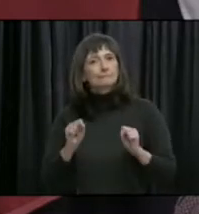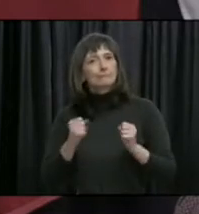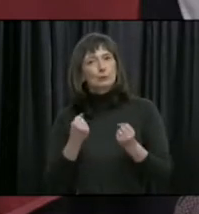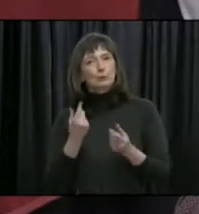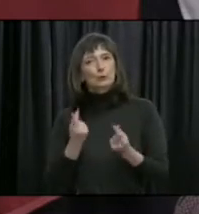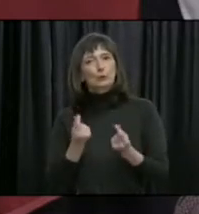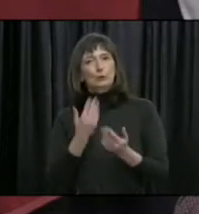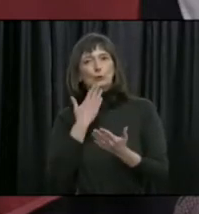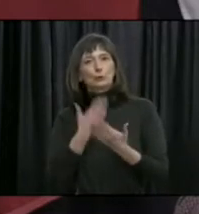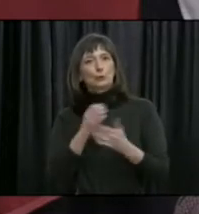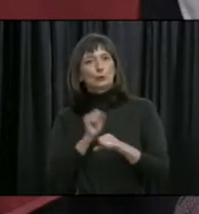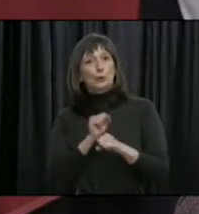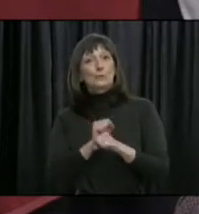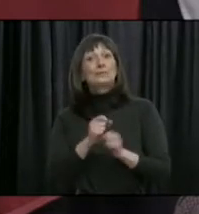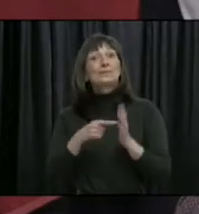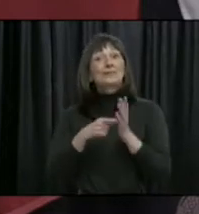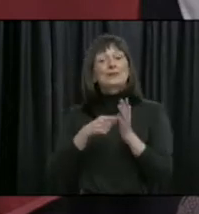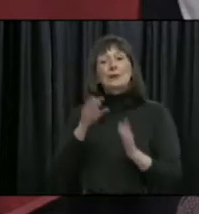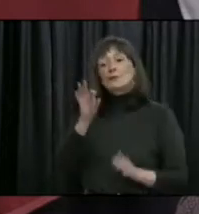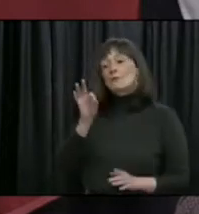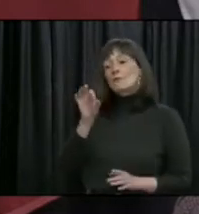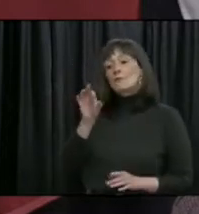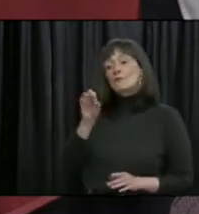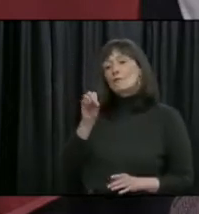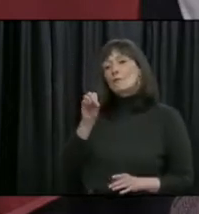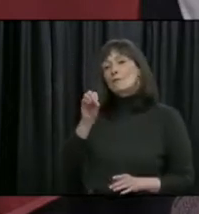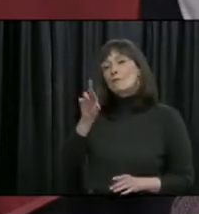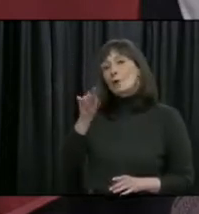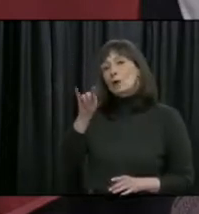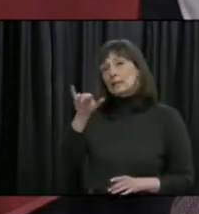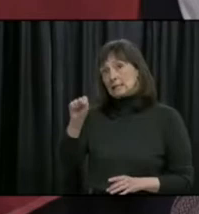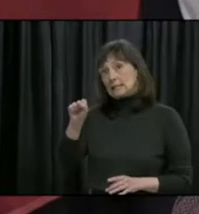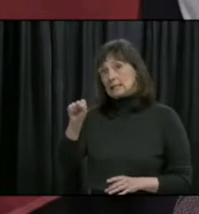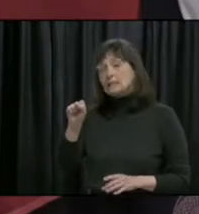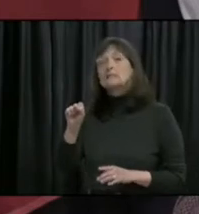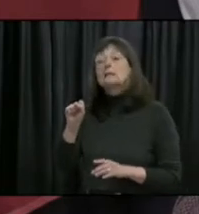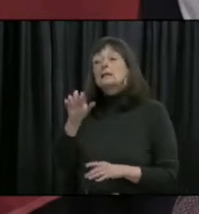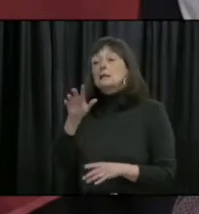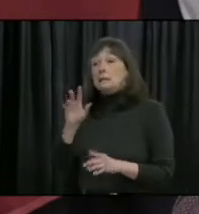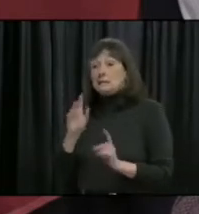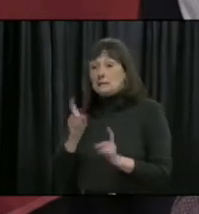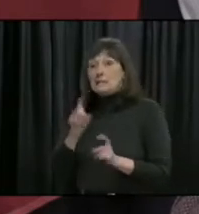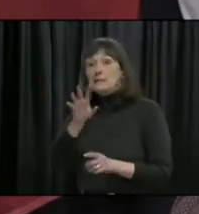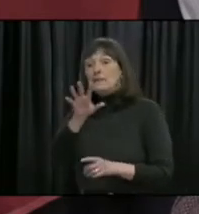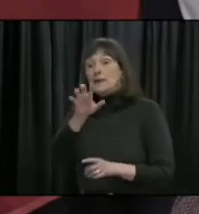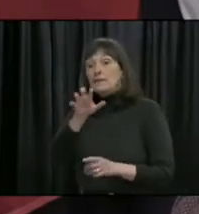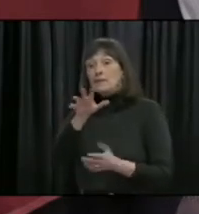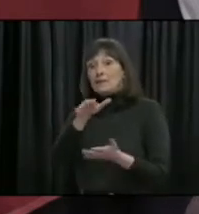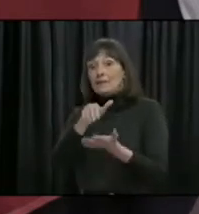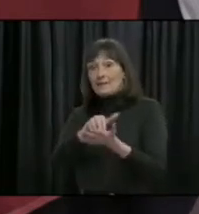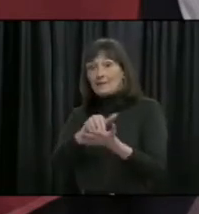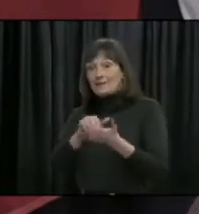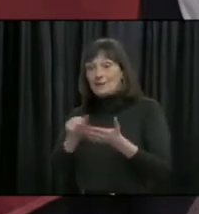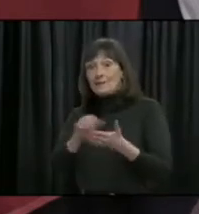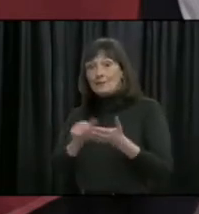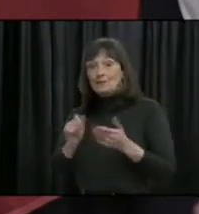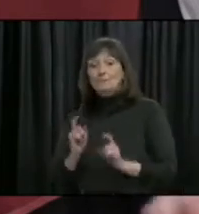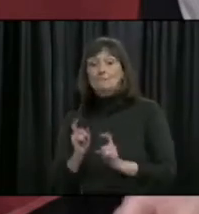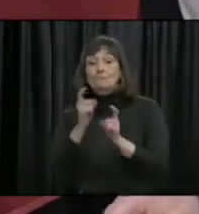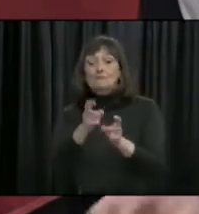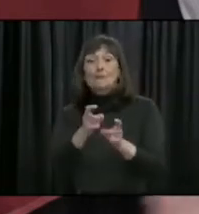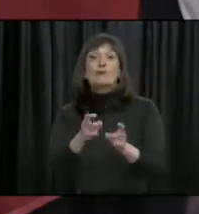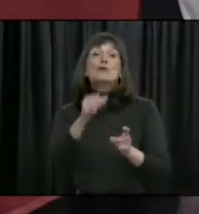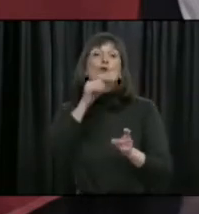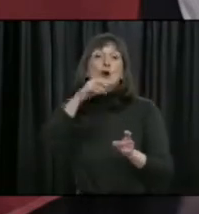Companies like Fortis, who just recently announced some $500,000 for nonprofit organizations who